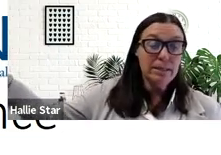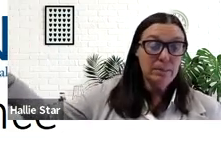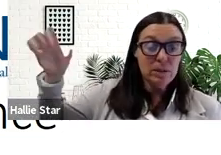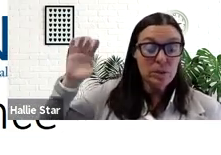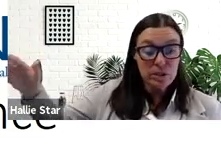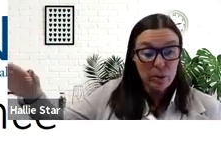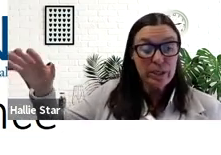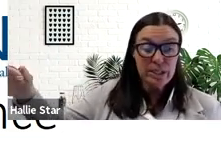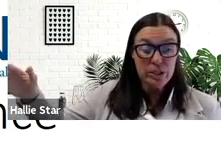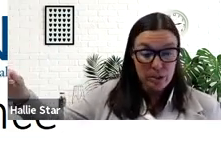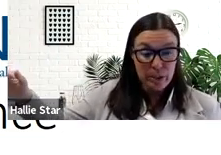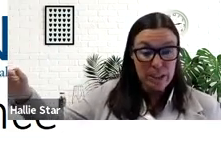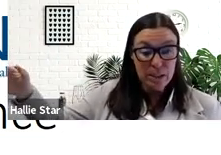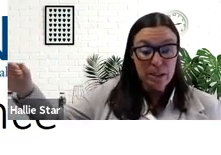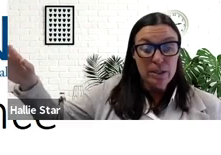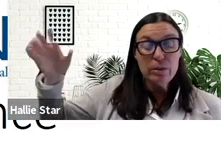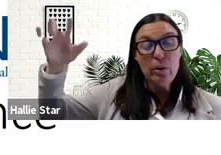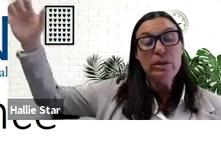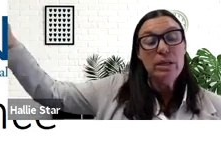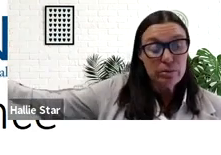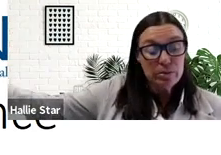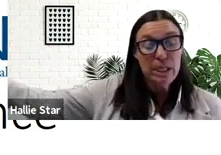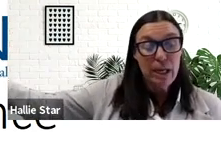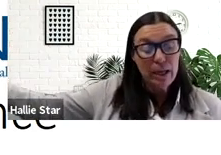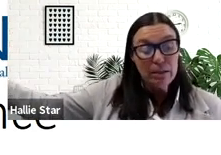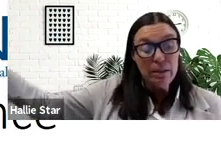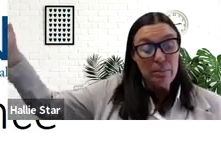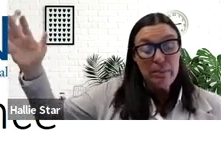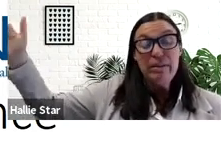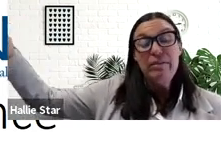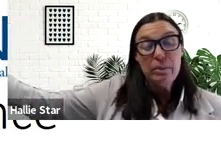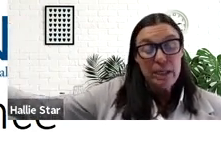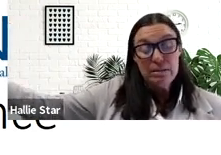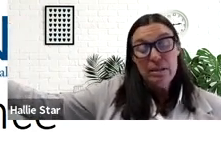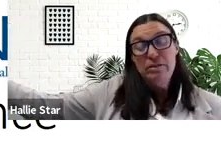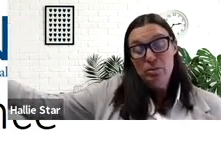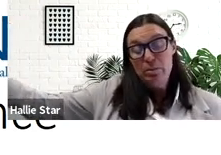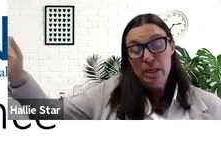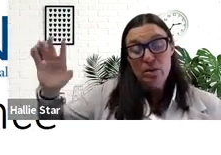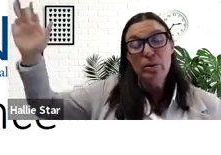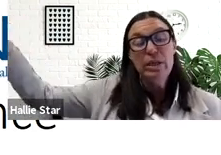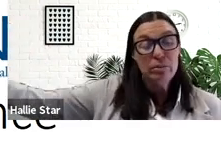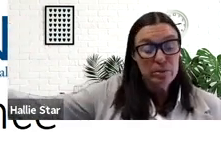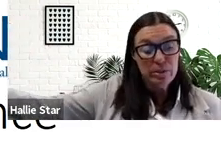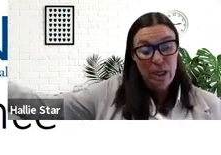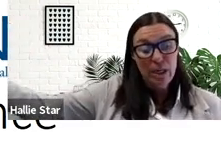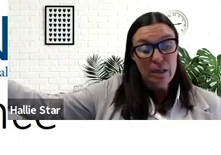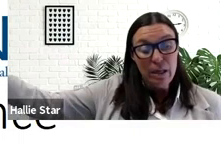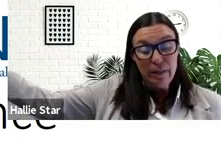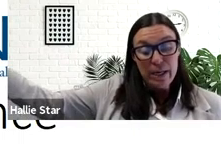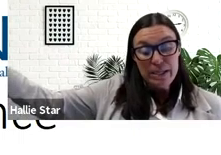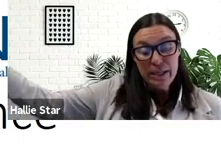seeing it because we're so conditioned to it. So only through seeing that my family enslaved human beings, only through